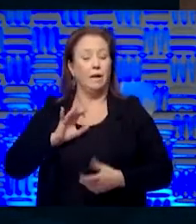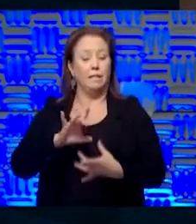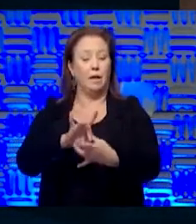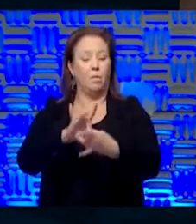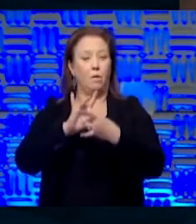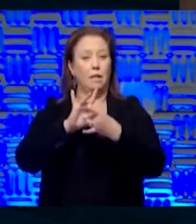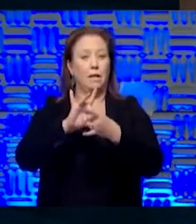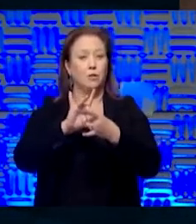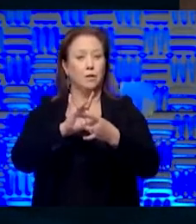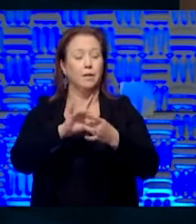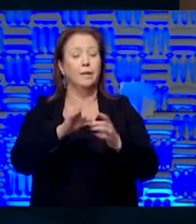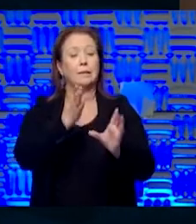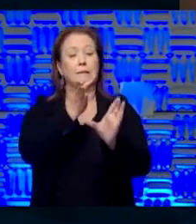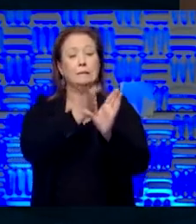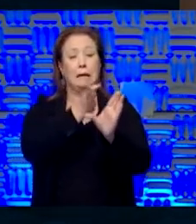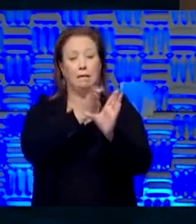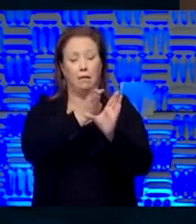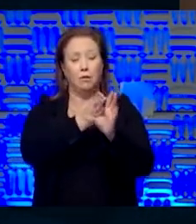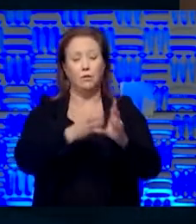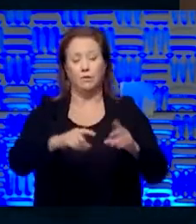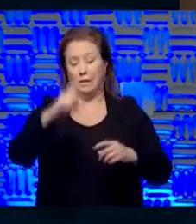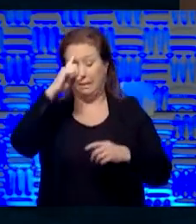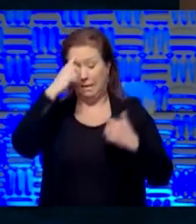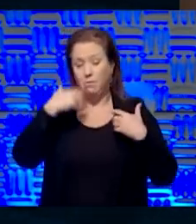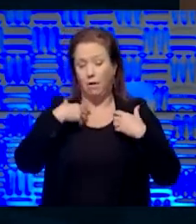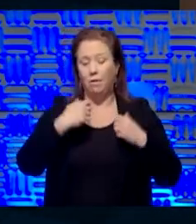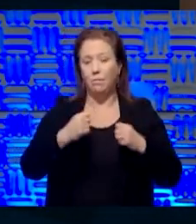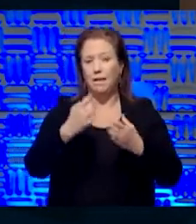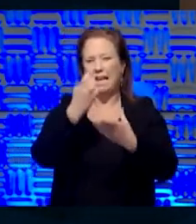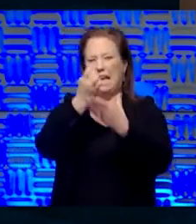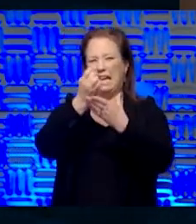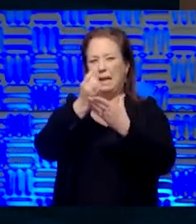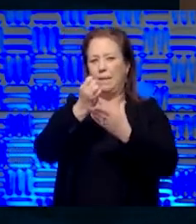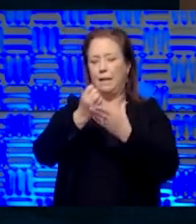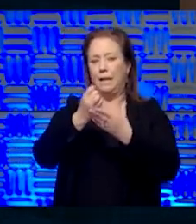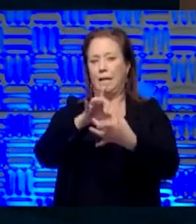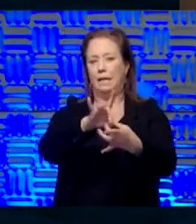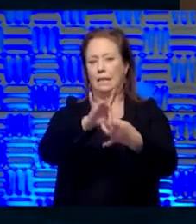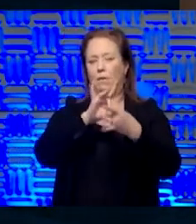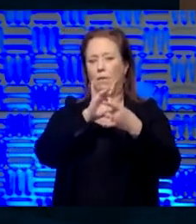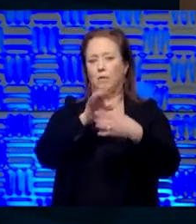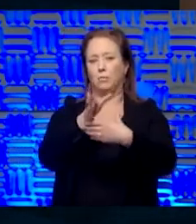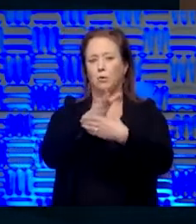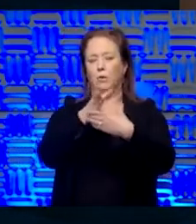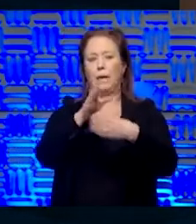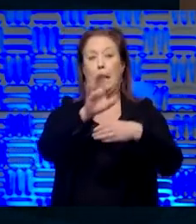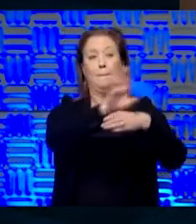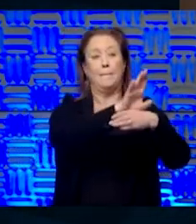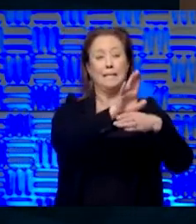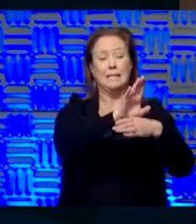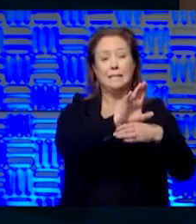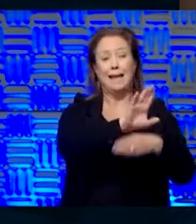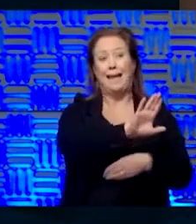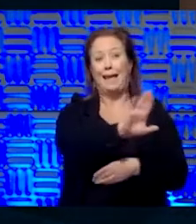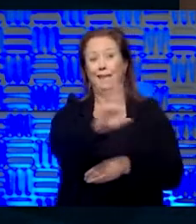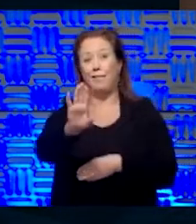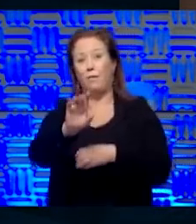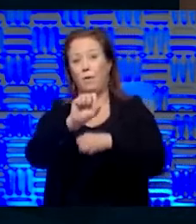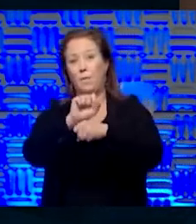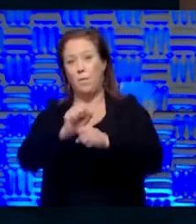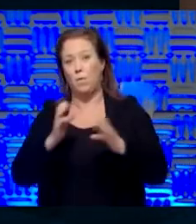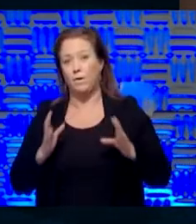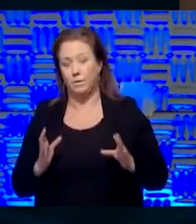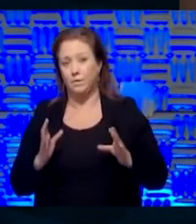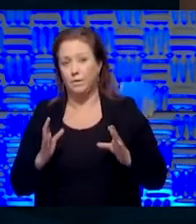both psychologically, uh, mental health wise, but economically keeping a relationship between a business and its employees,